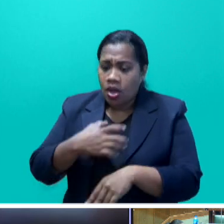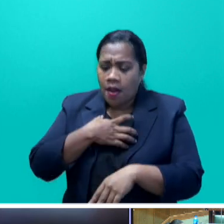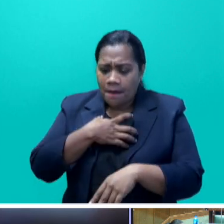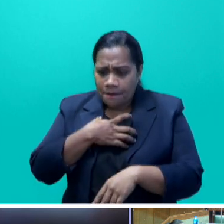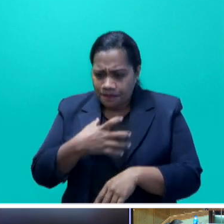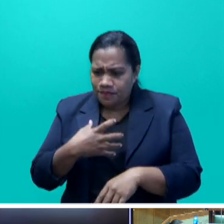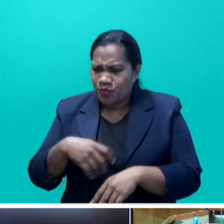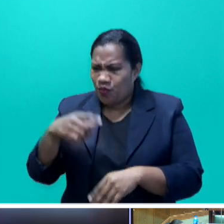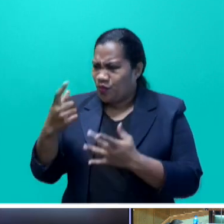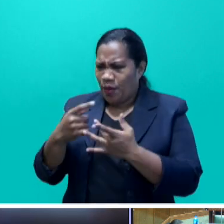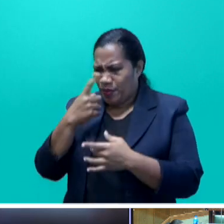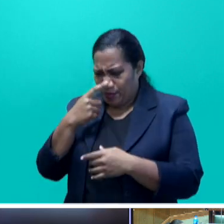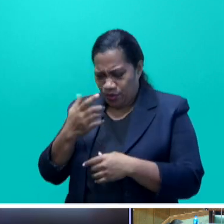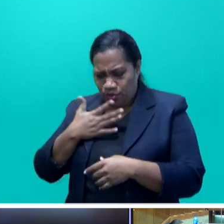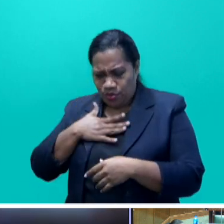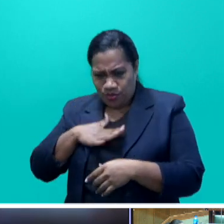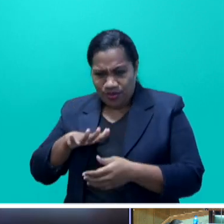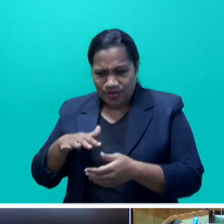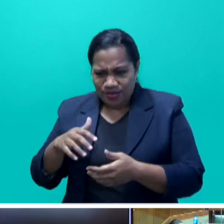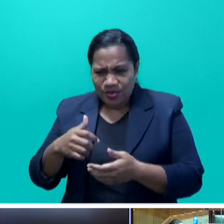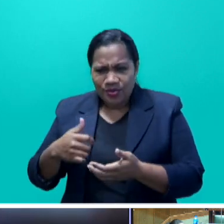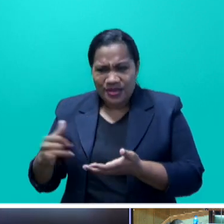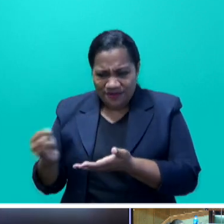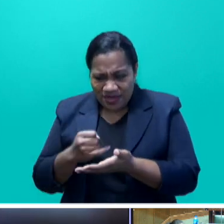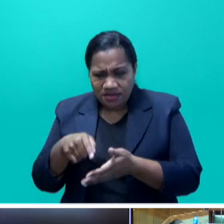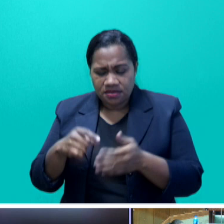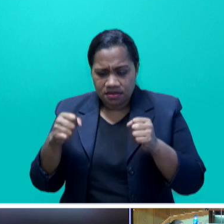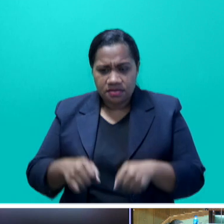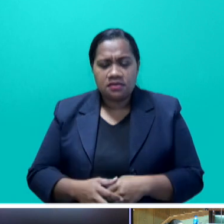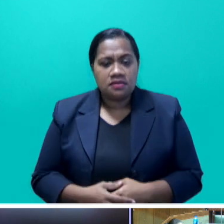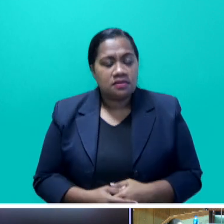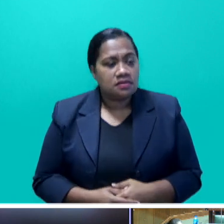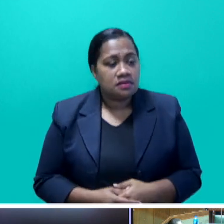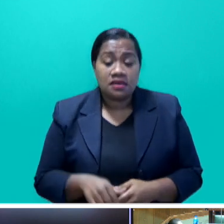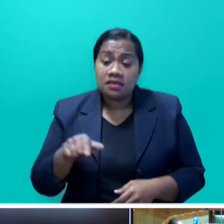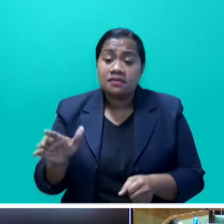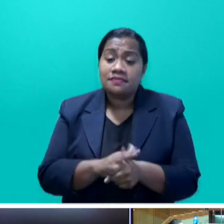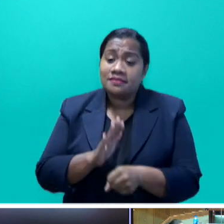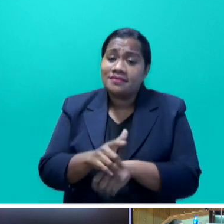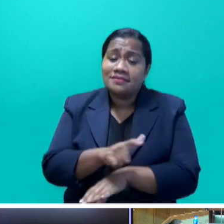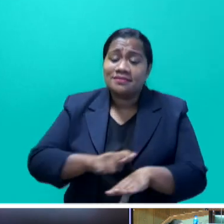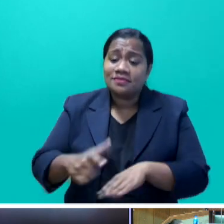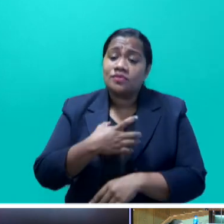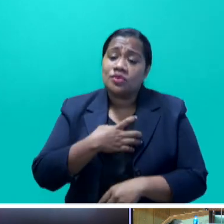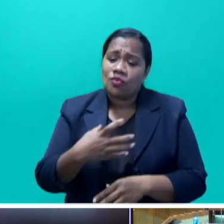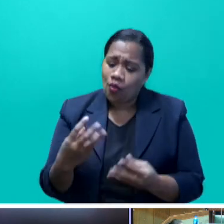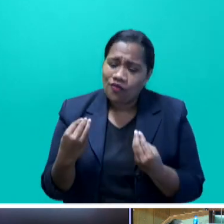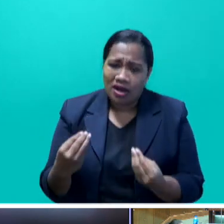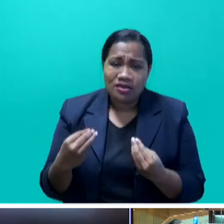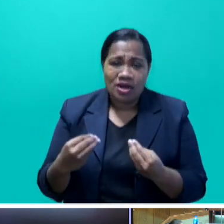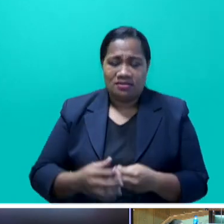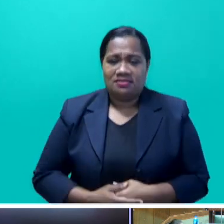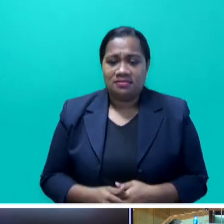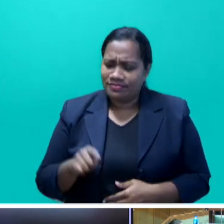to potential leases, I'm sure, I'm sorry. And that makes the land more valuable. And that increase in market